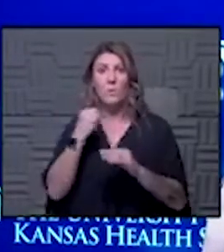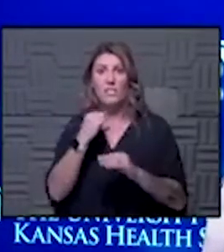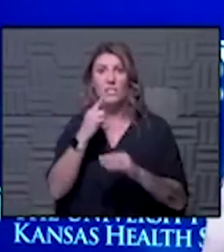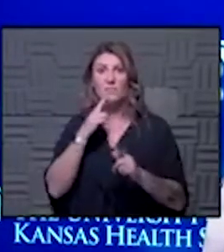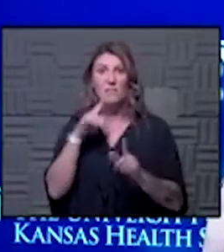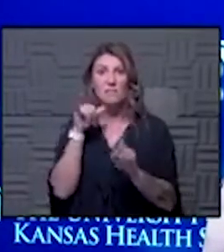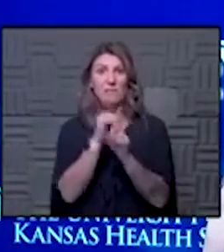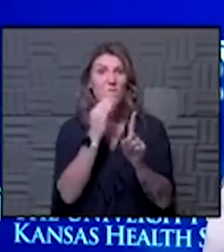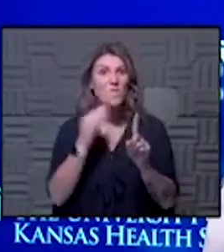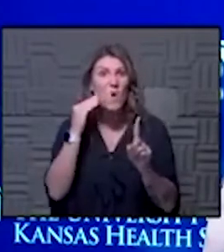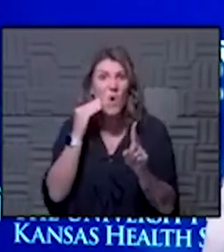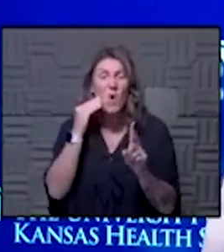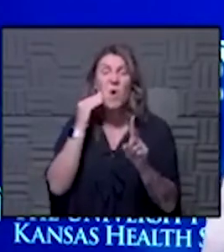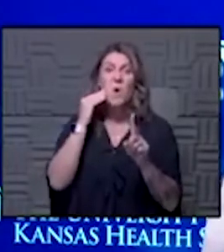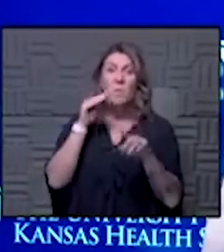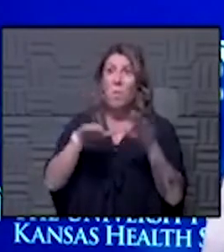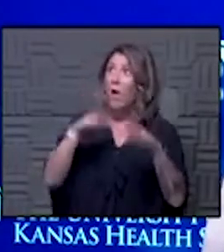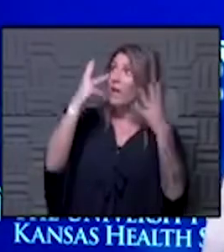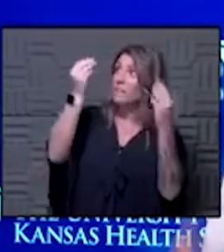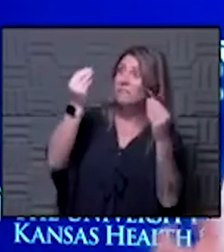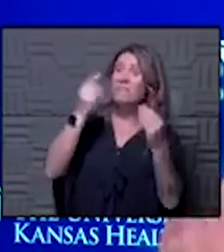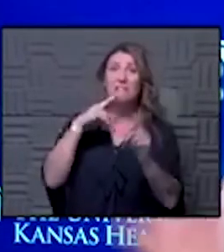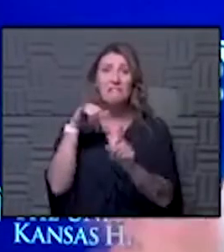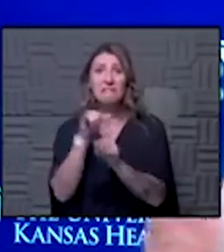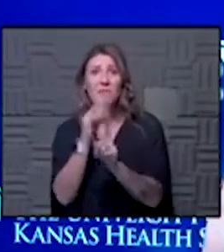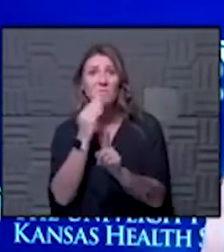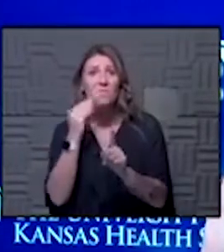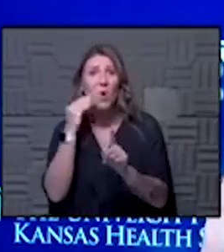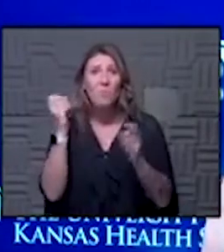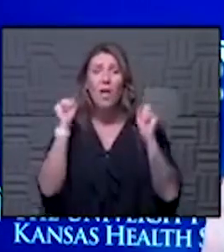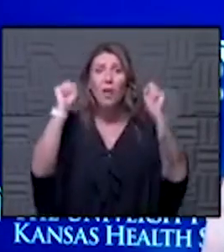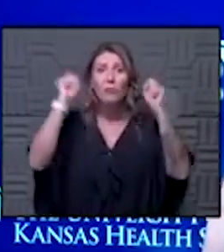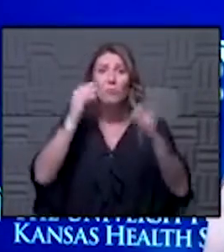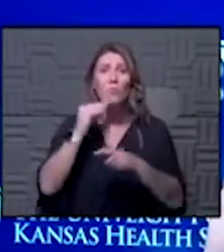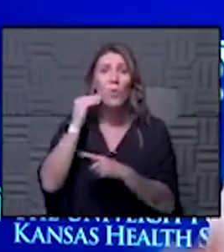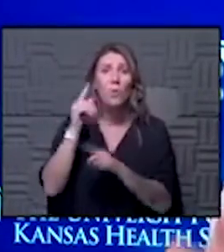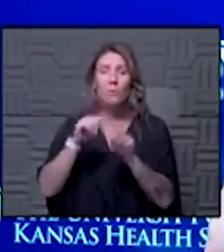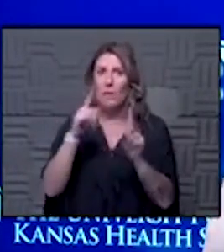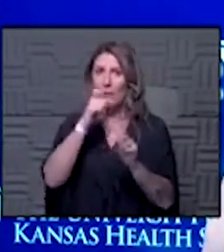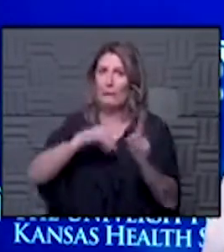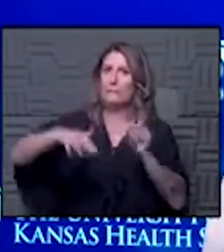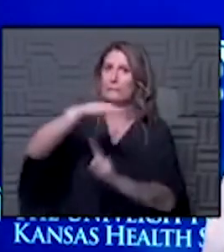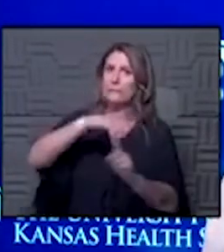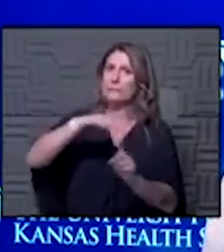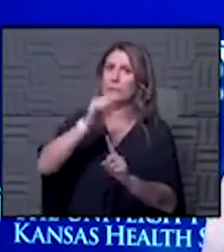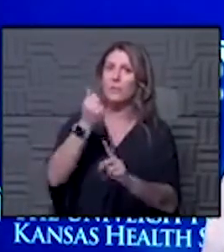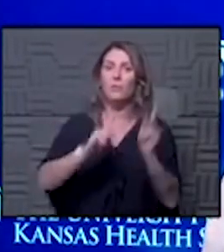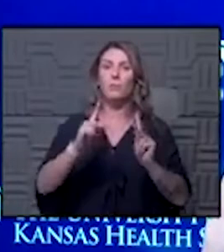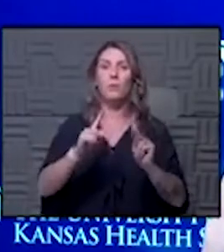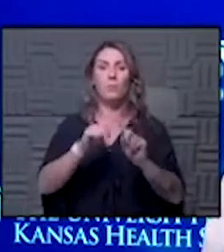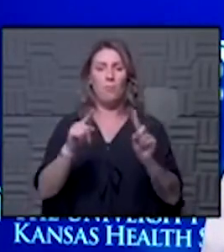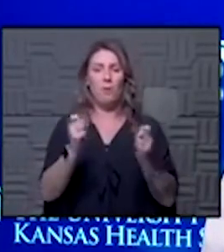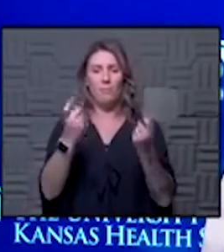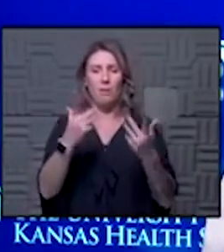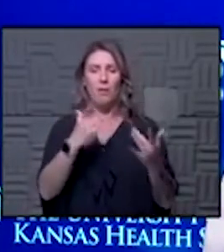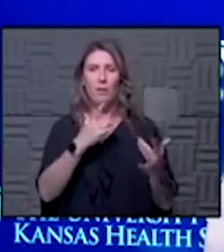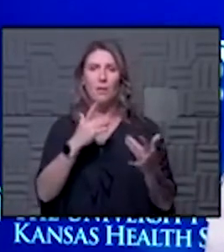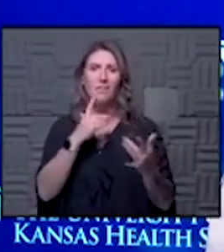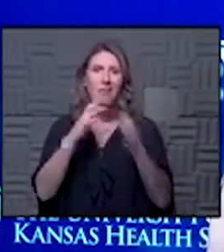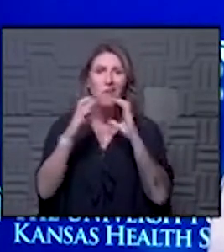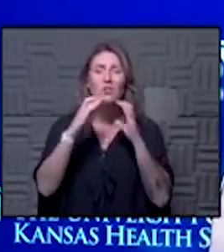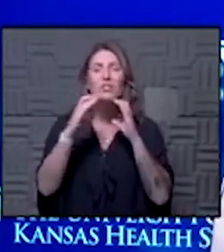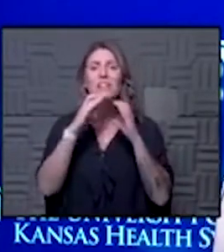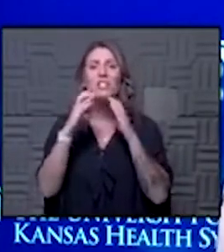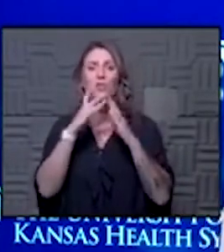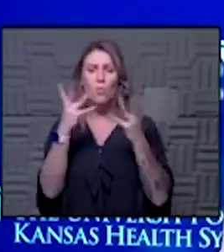home you got exercise at home you can take walks outside you can do things but you really don't want to be around anybody so a lot of this conversation is about what is the level of